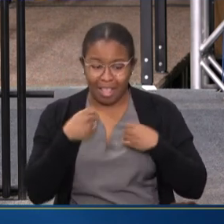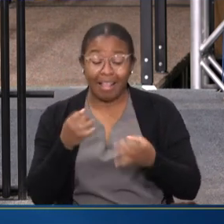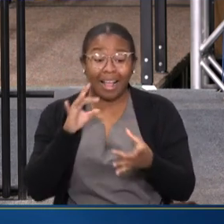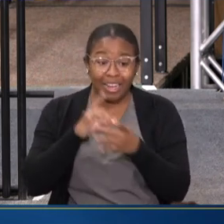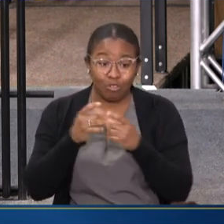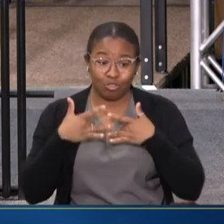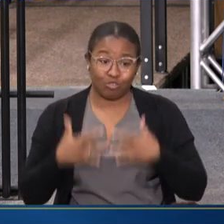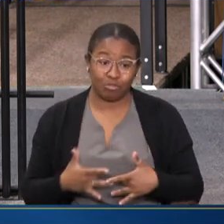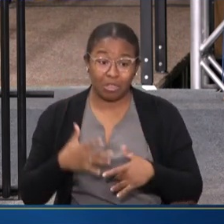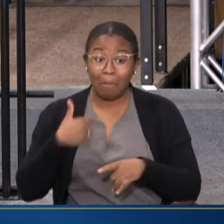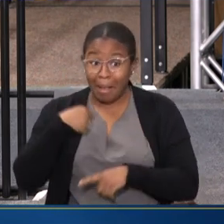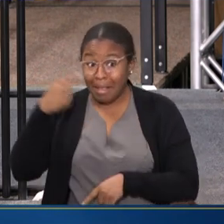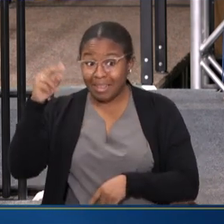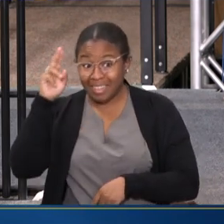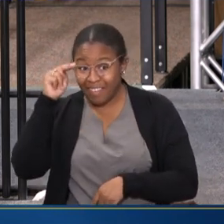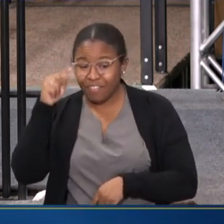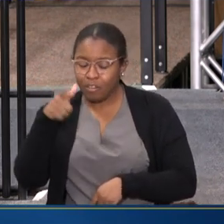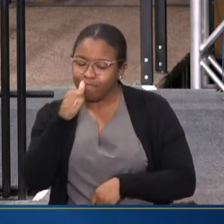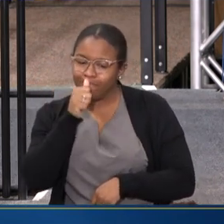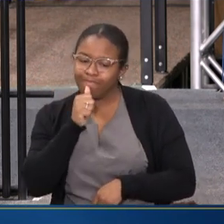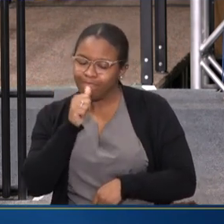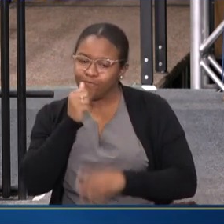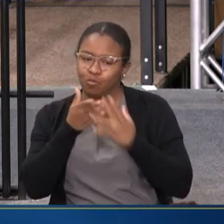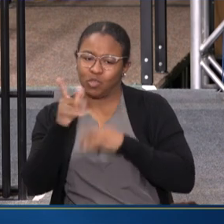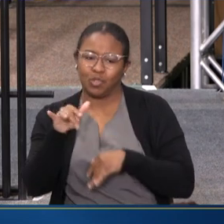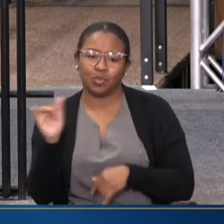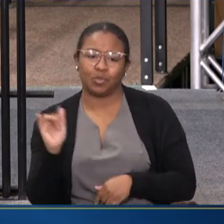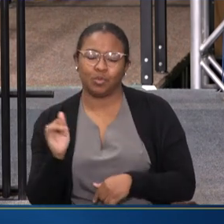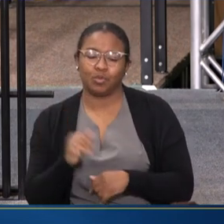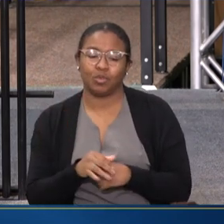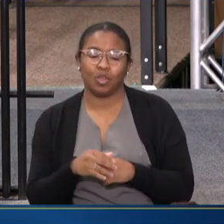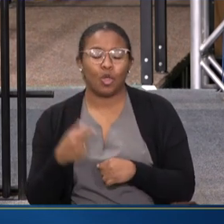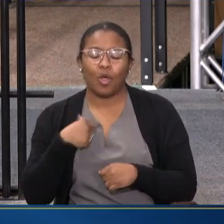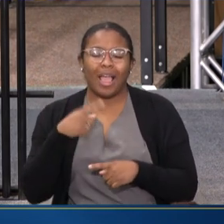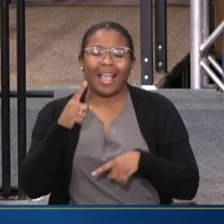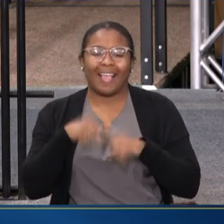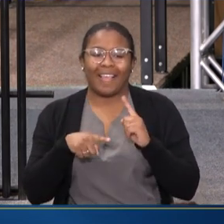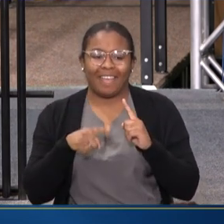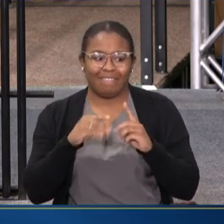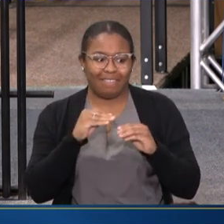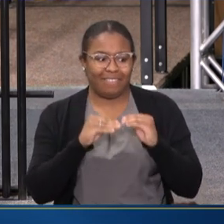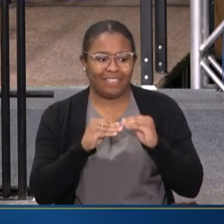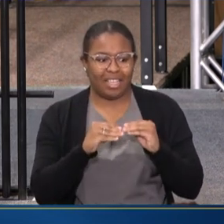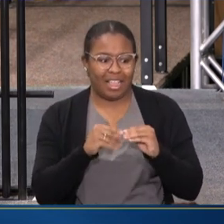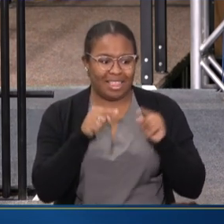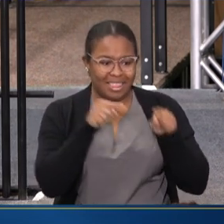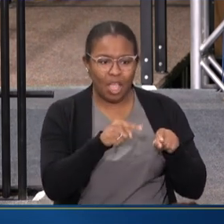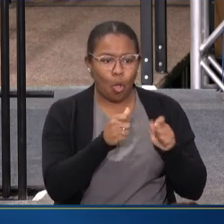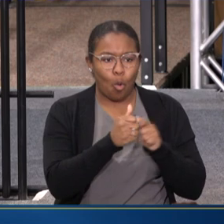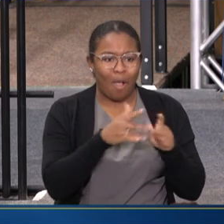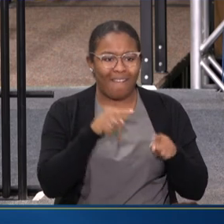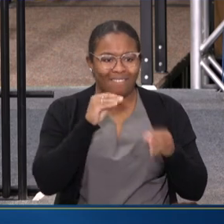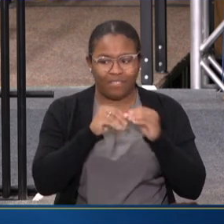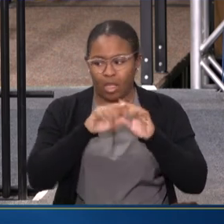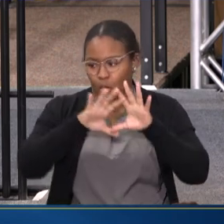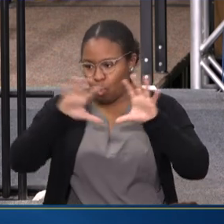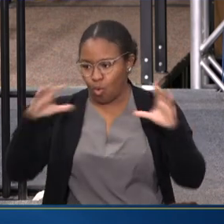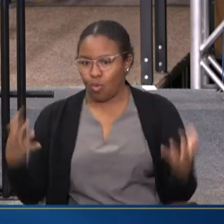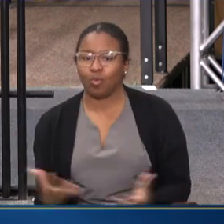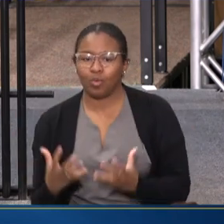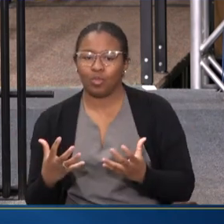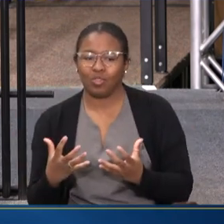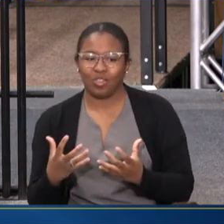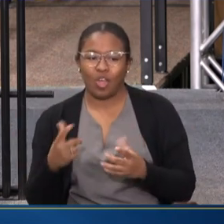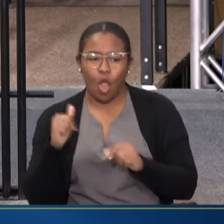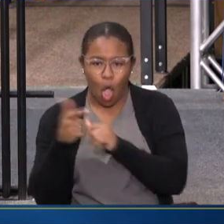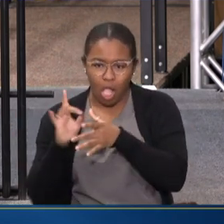AND MY NEPHEW CERTAINLY SUFFERED IN THAT AREA. AND WE CAN'T FIX ONE THING WITHOUT FIXING EVERYTHING TOGETHER. IT'S GOT